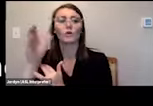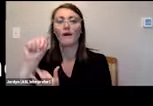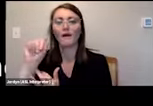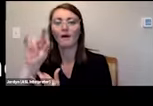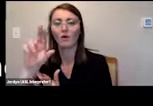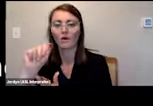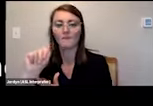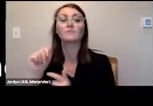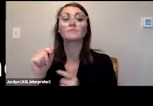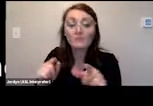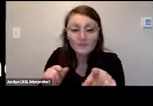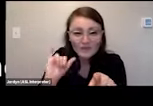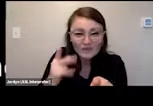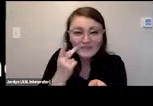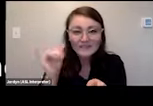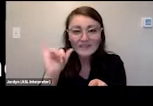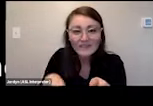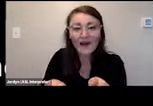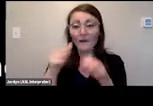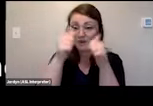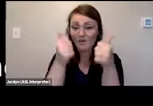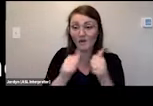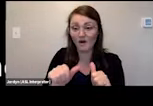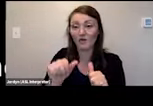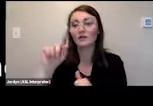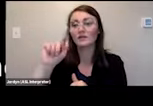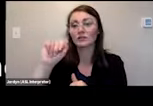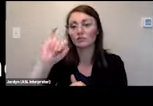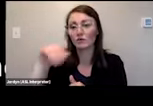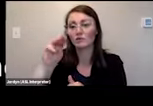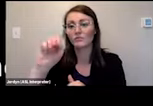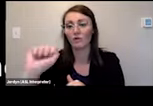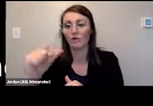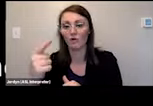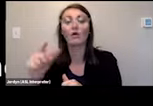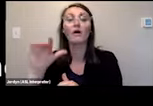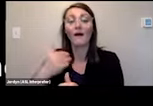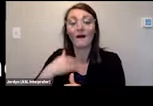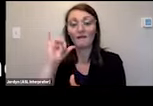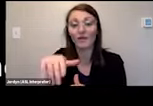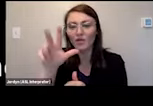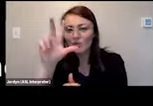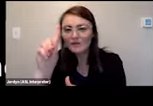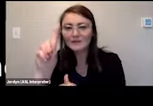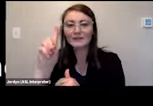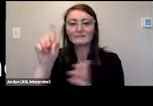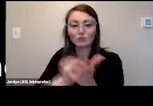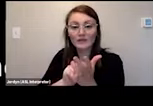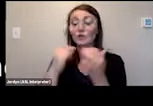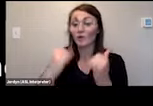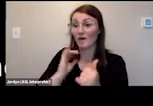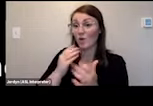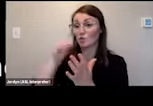model at ossb along with 3d printed versions so right now the students are printing miniature versions of their larger